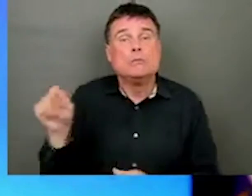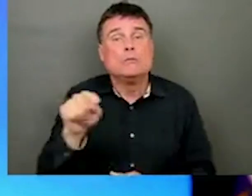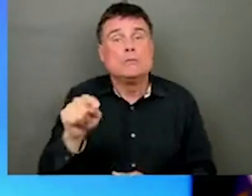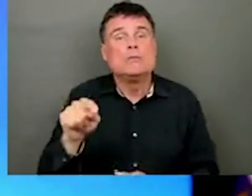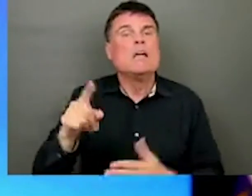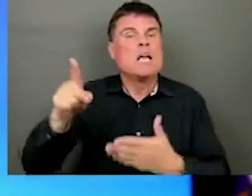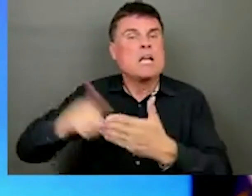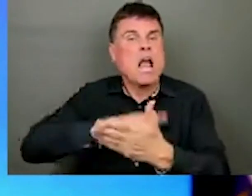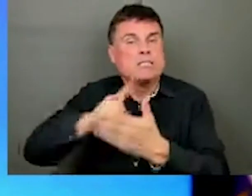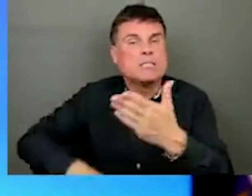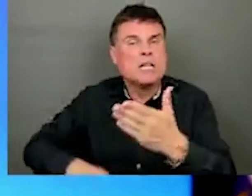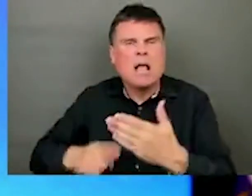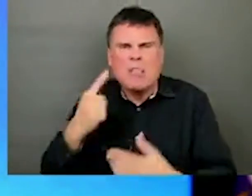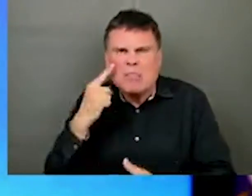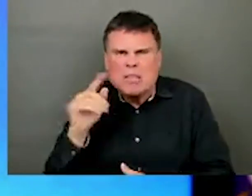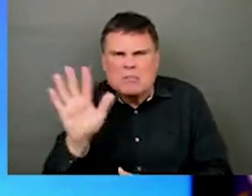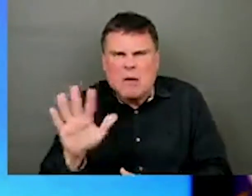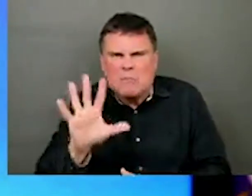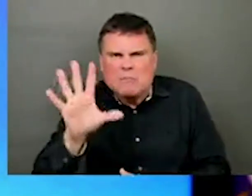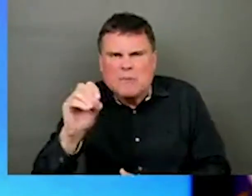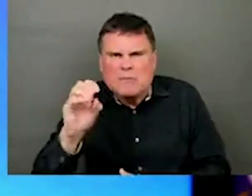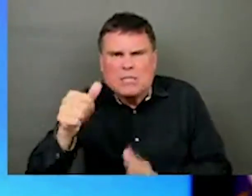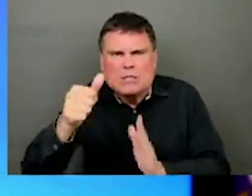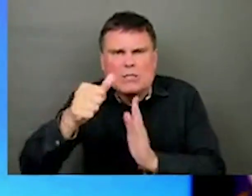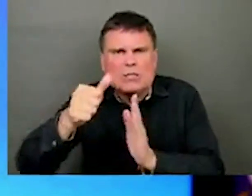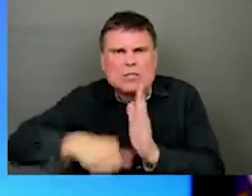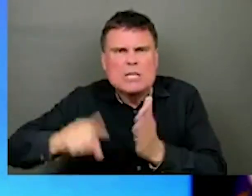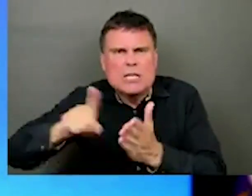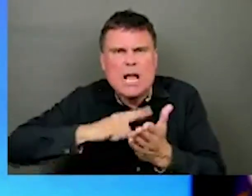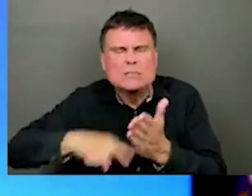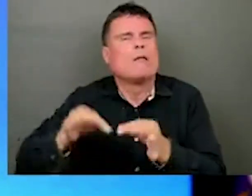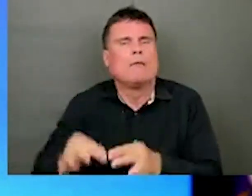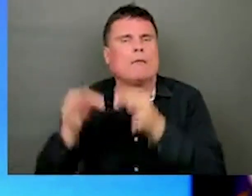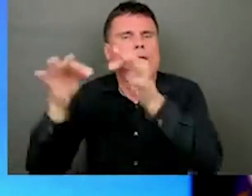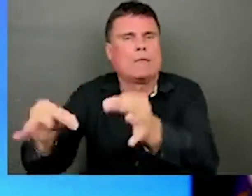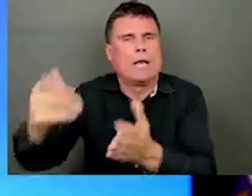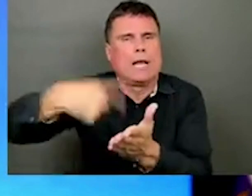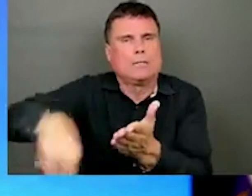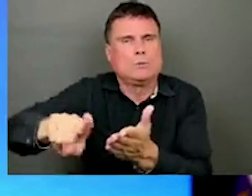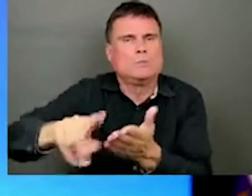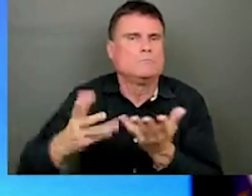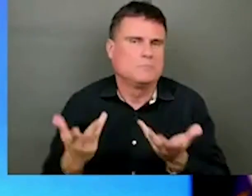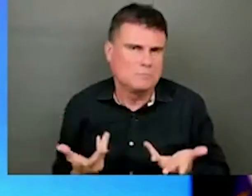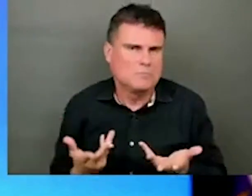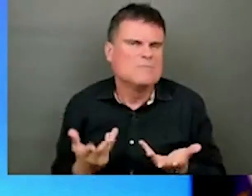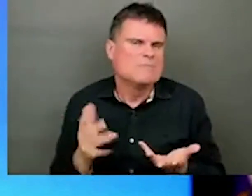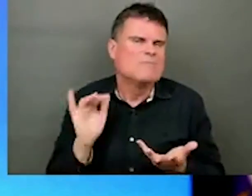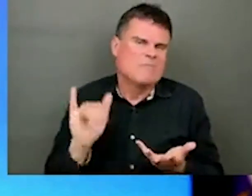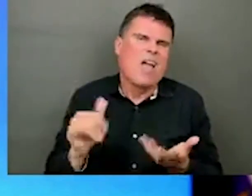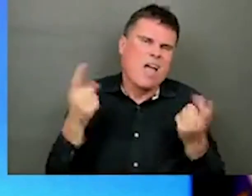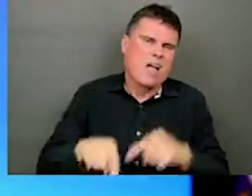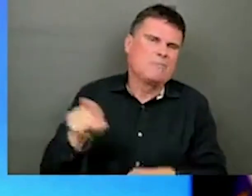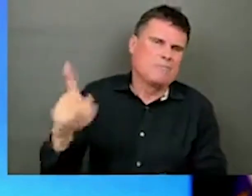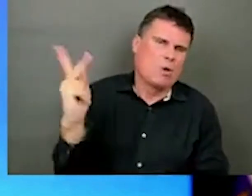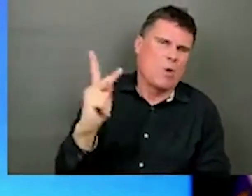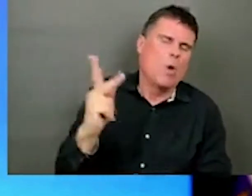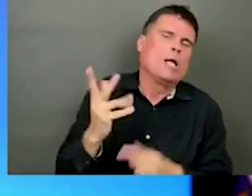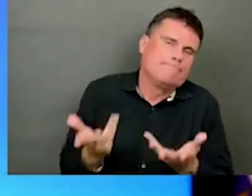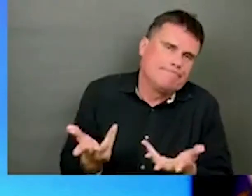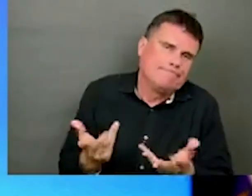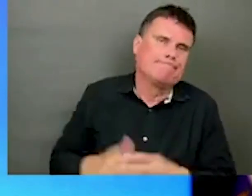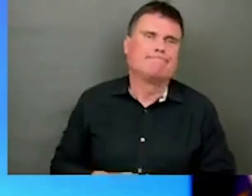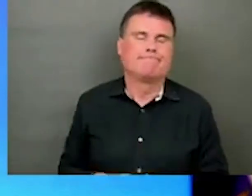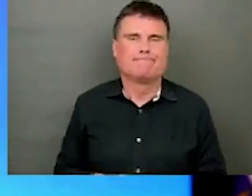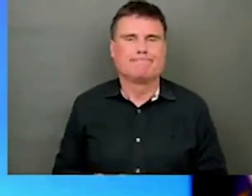of the coming week, in terms of cancellations of surgeries at Kelowna General Hospital, and that reflects the adjustments